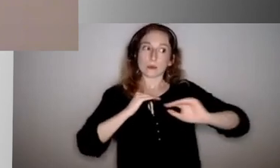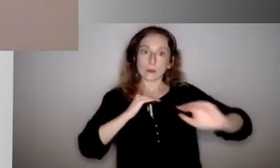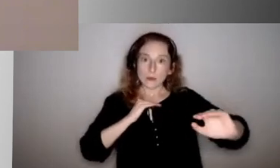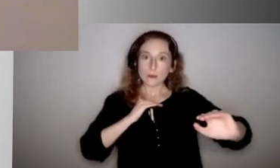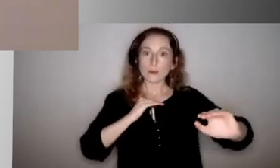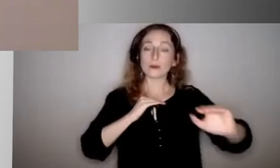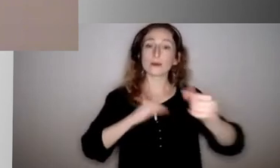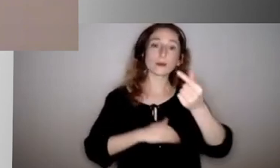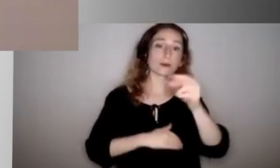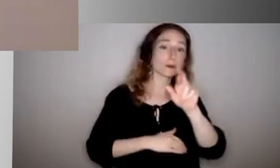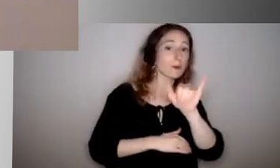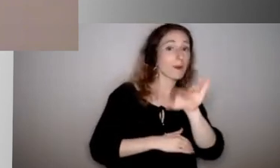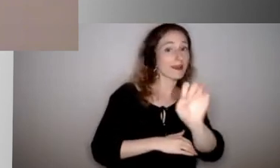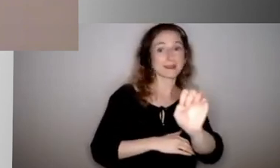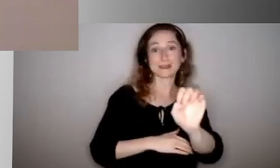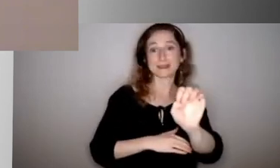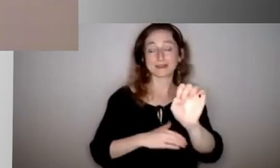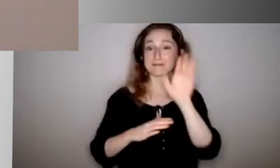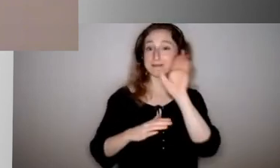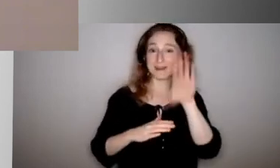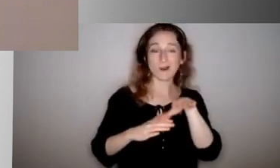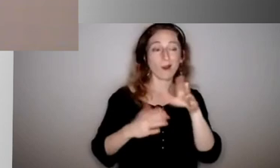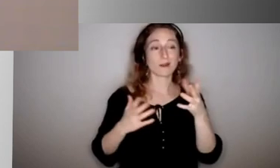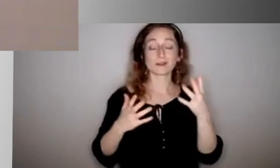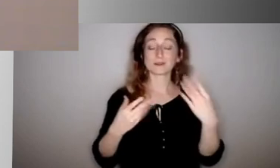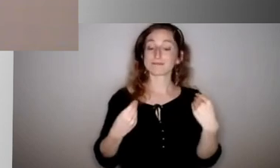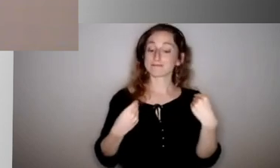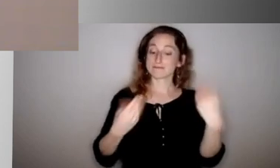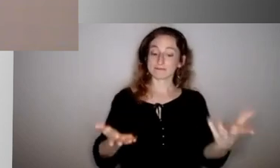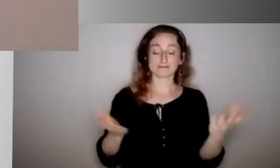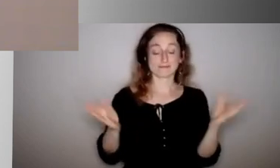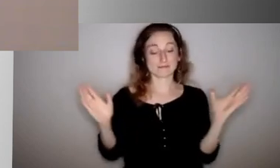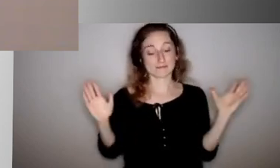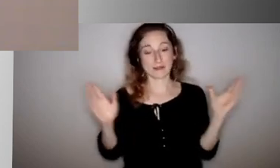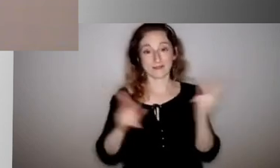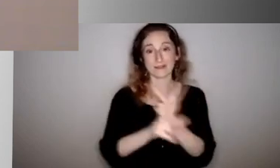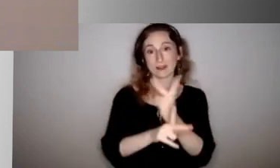yeah, just ask the questions that need to be asked and then give the grace for us to figure it out together.